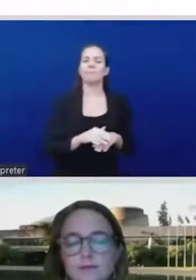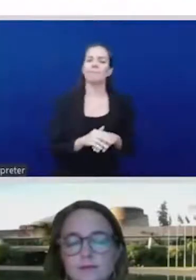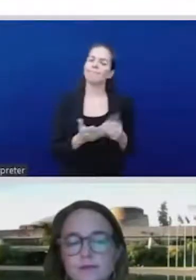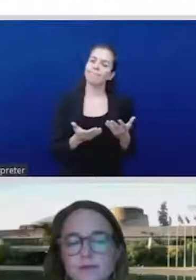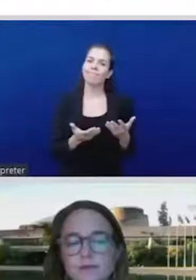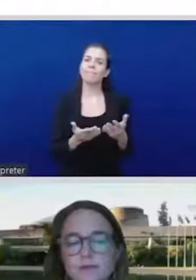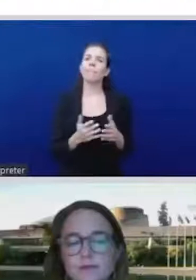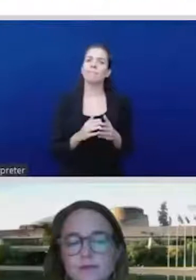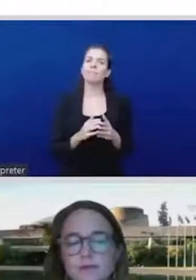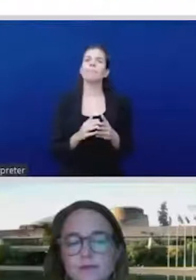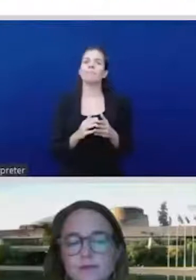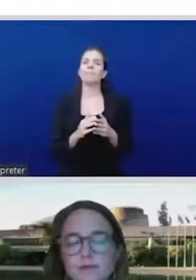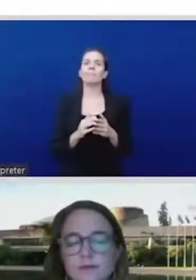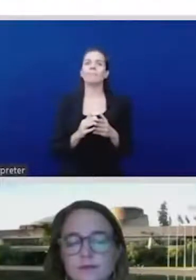Mariama.